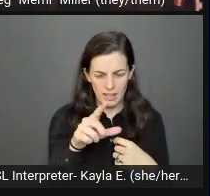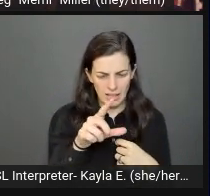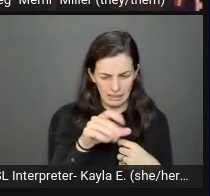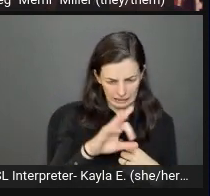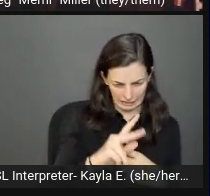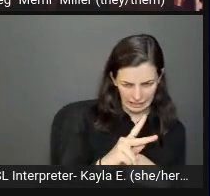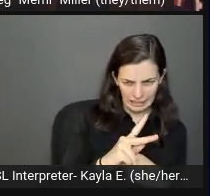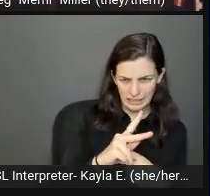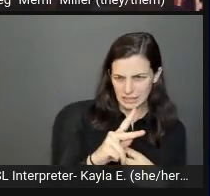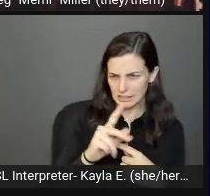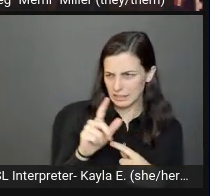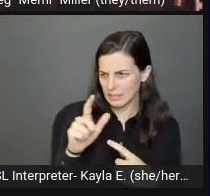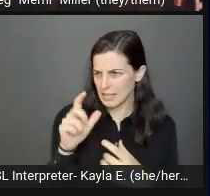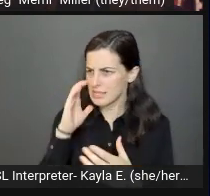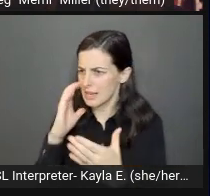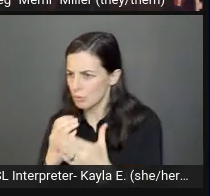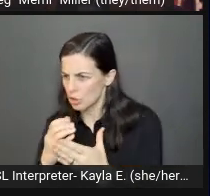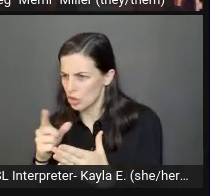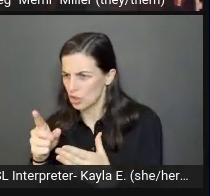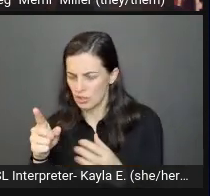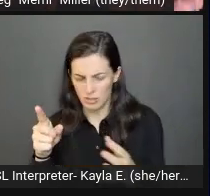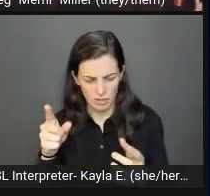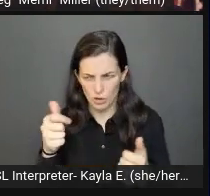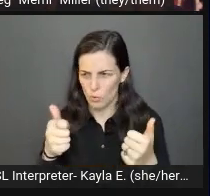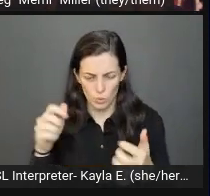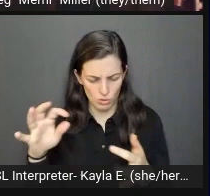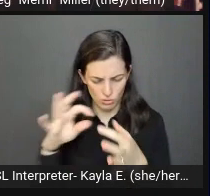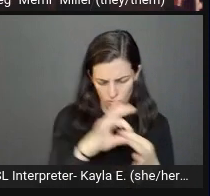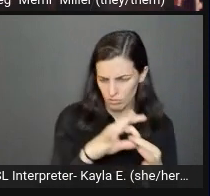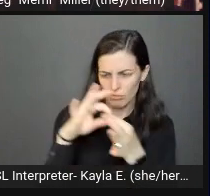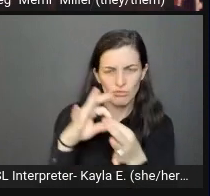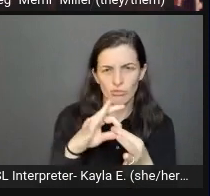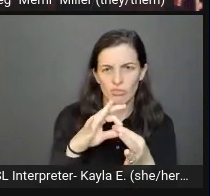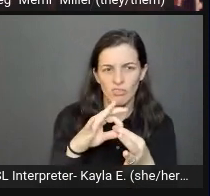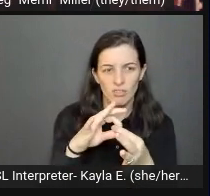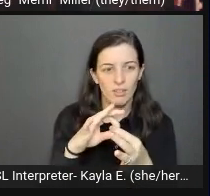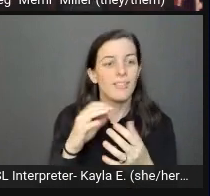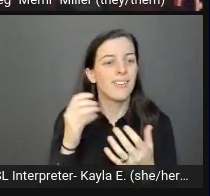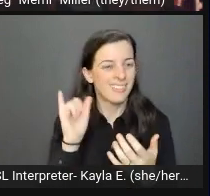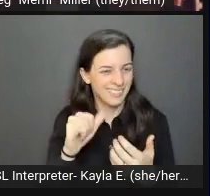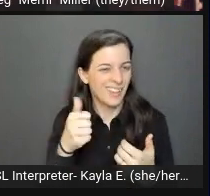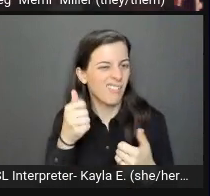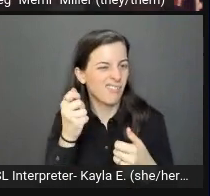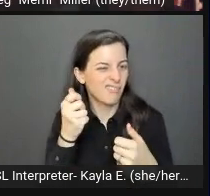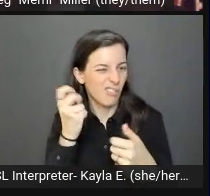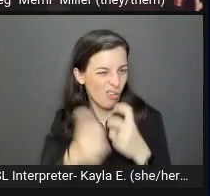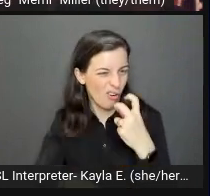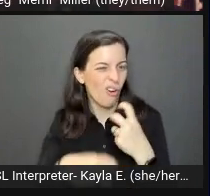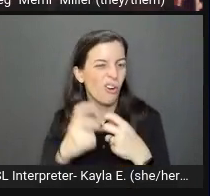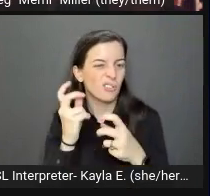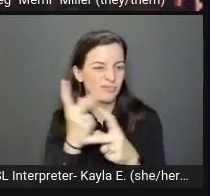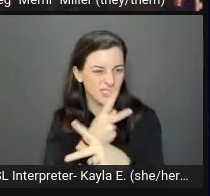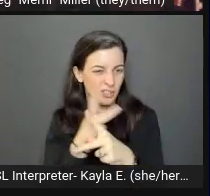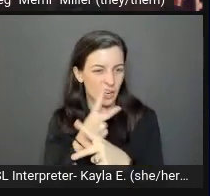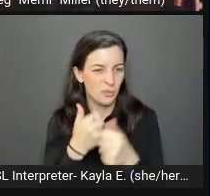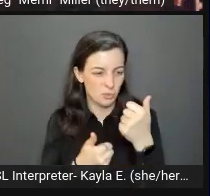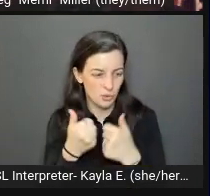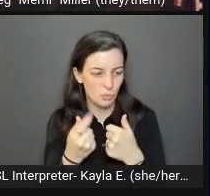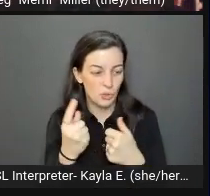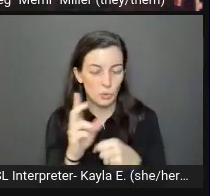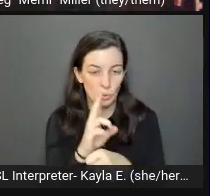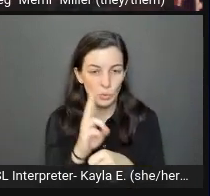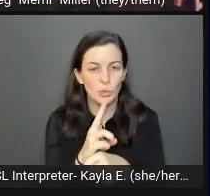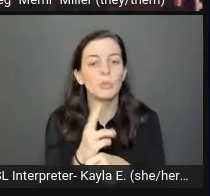which aren't. Especially in cases like WordPress, where some content creators make the image file, the default image link.